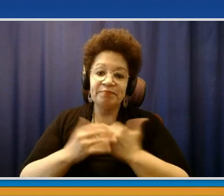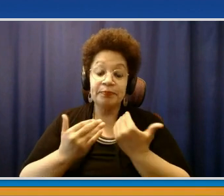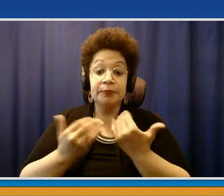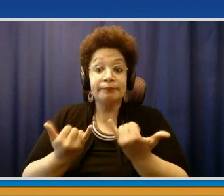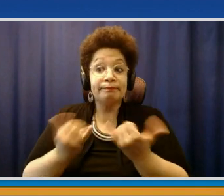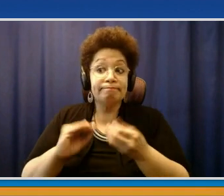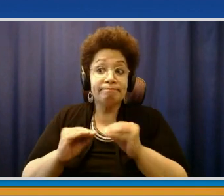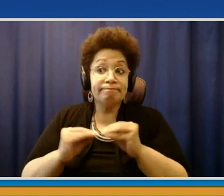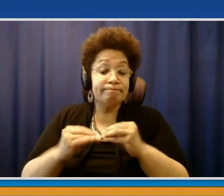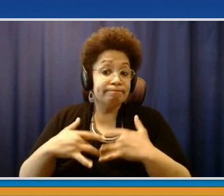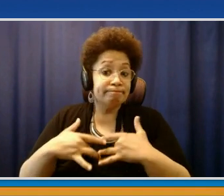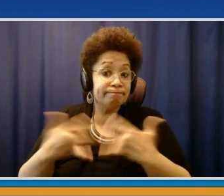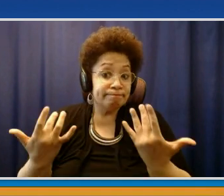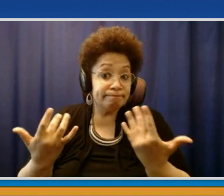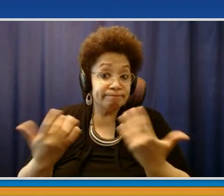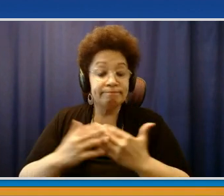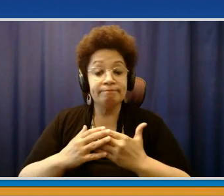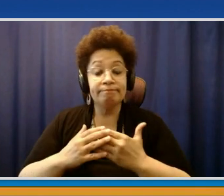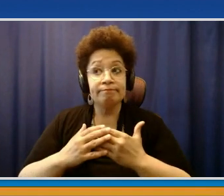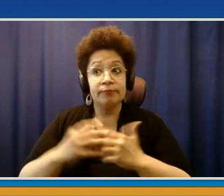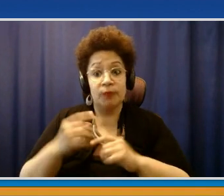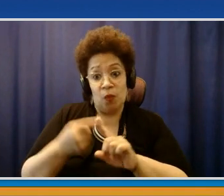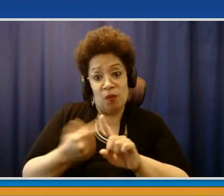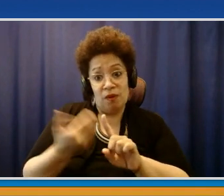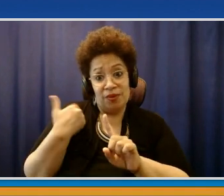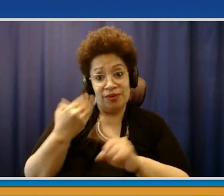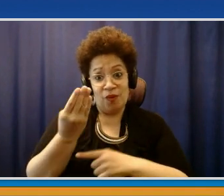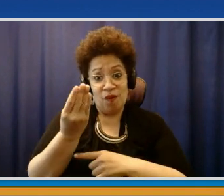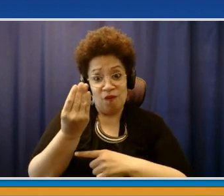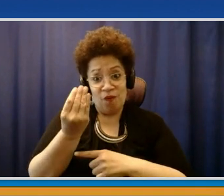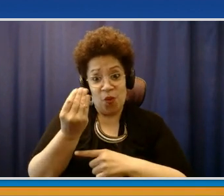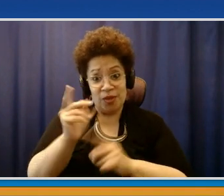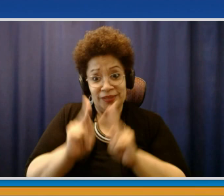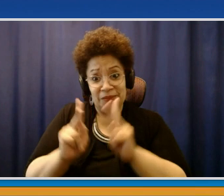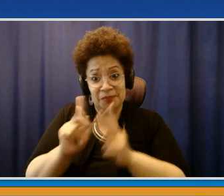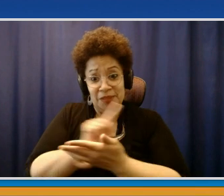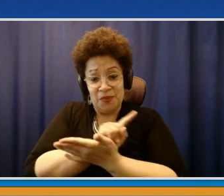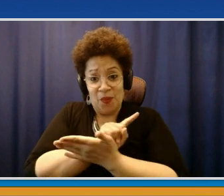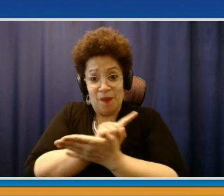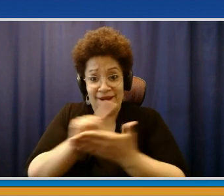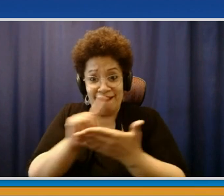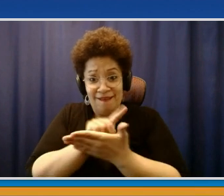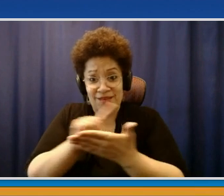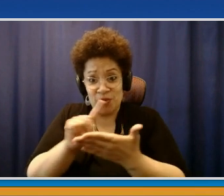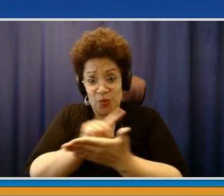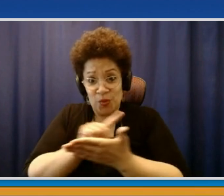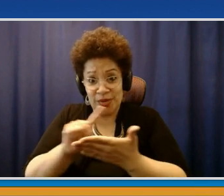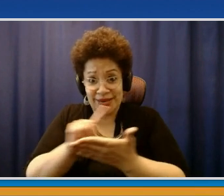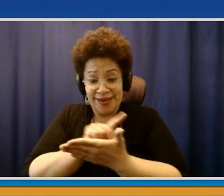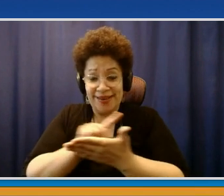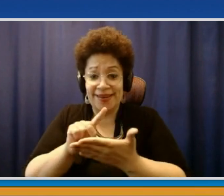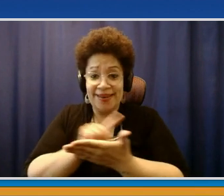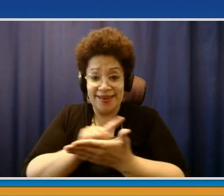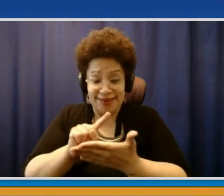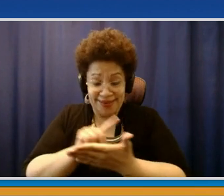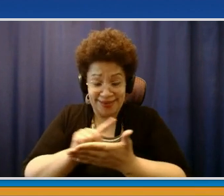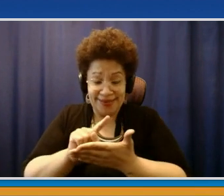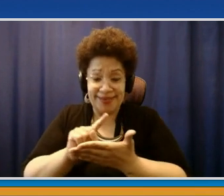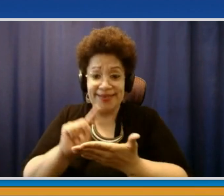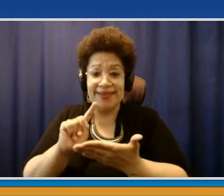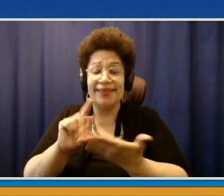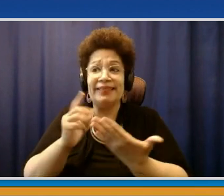losing 14 people a week. A month ago, 14 people out of a much wider base of number of people infected.